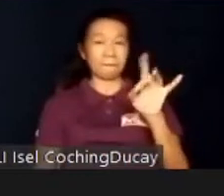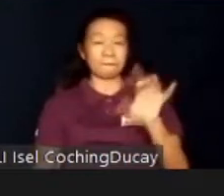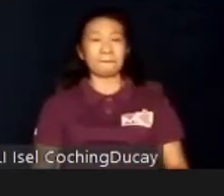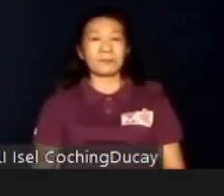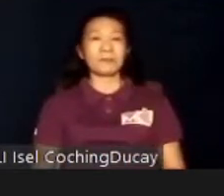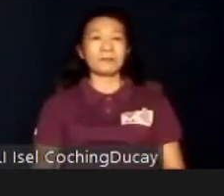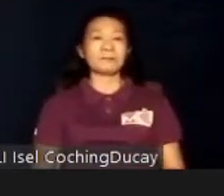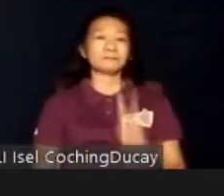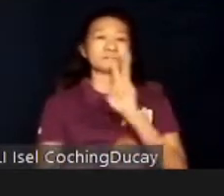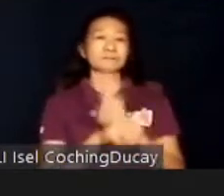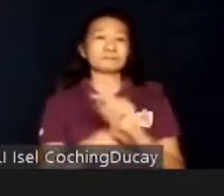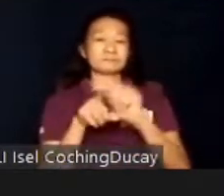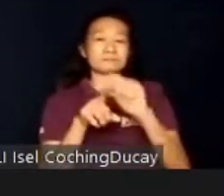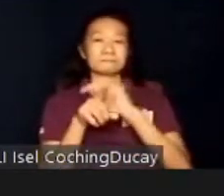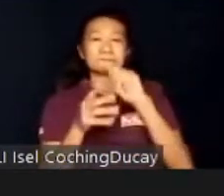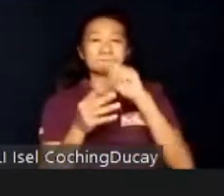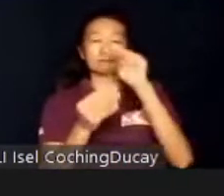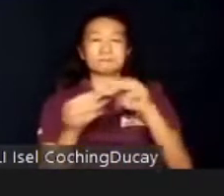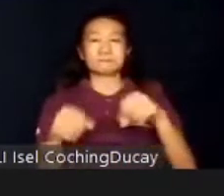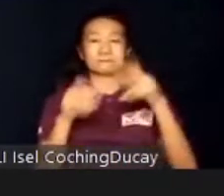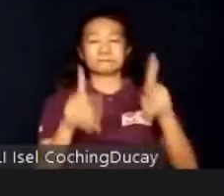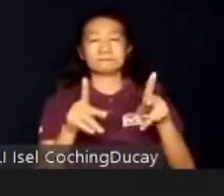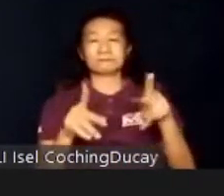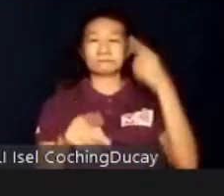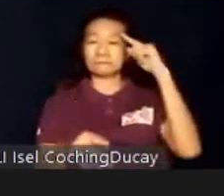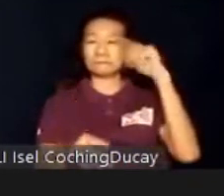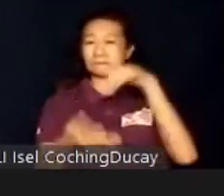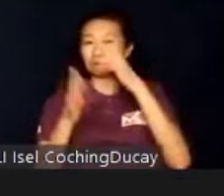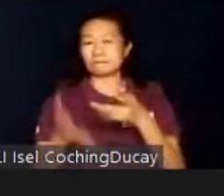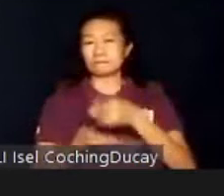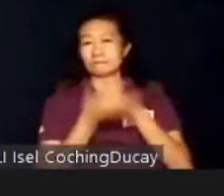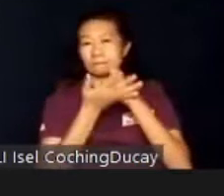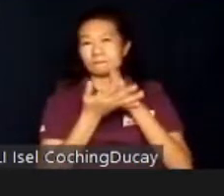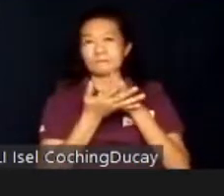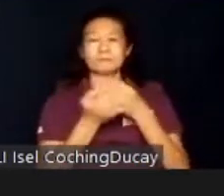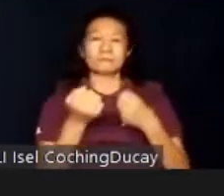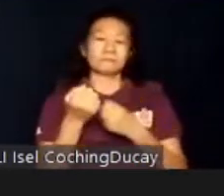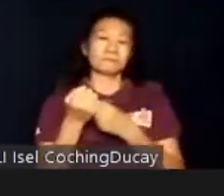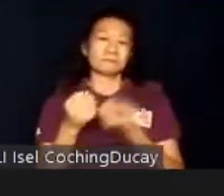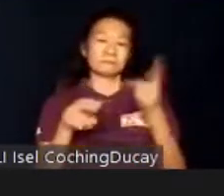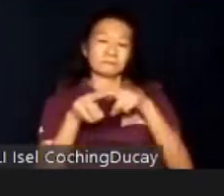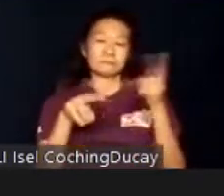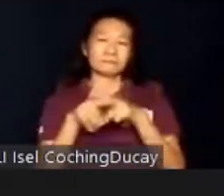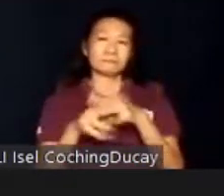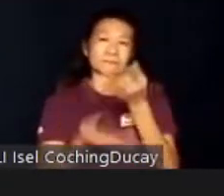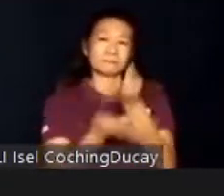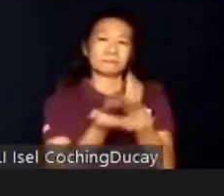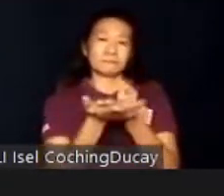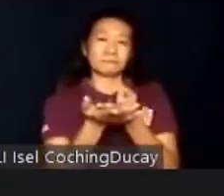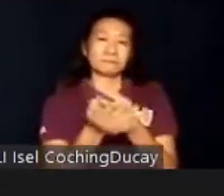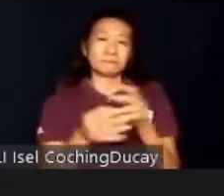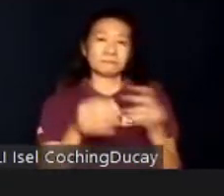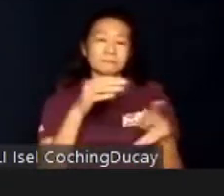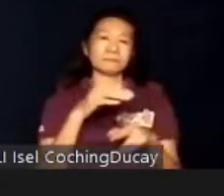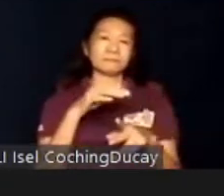Vocational training programs offer opportunities for students to help augment their families' income. Kitchen Specials is a vocational